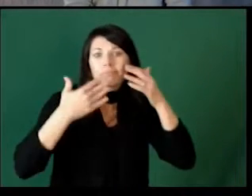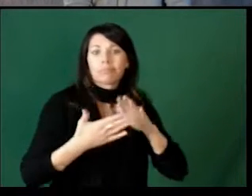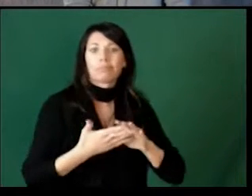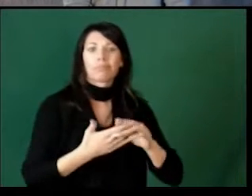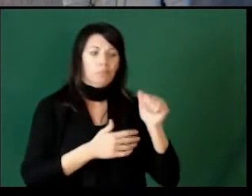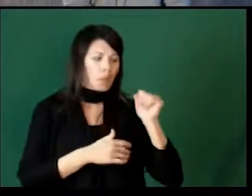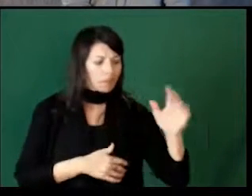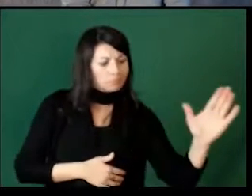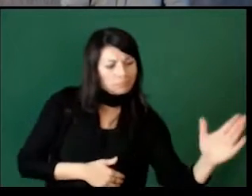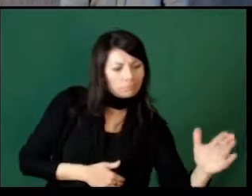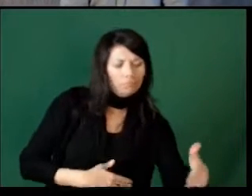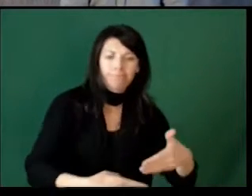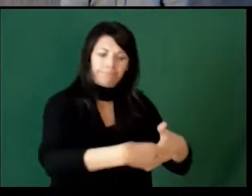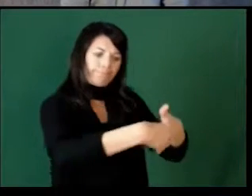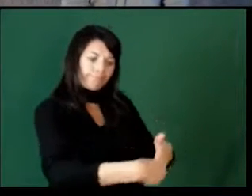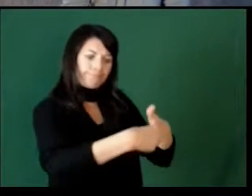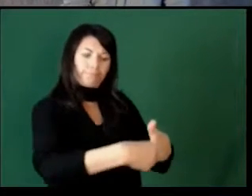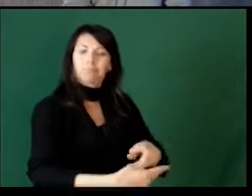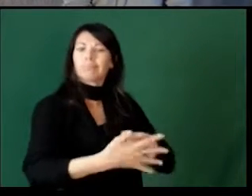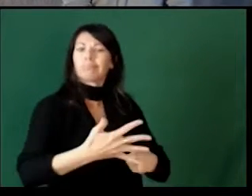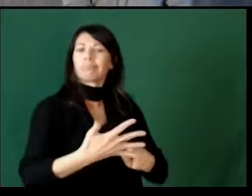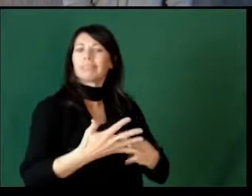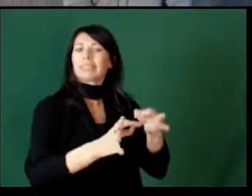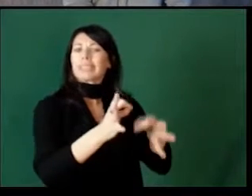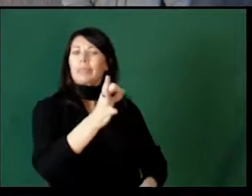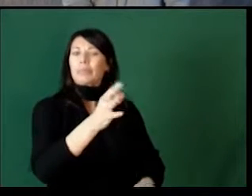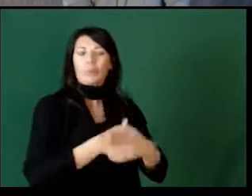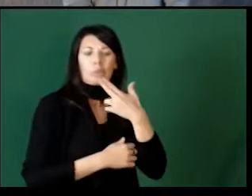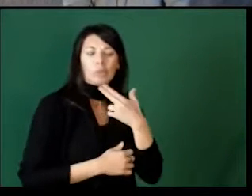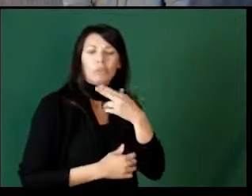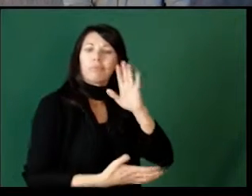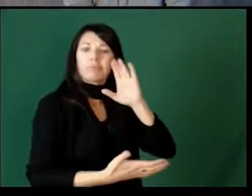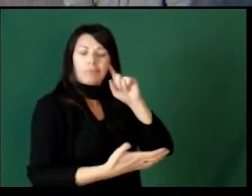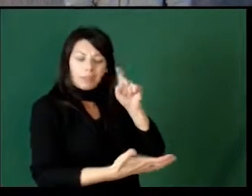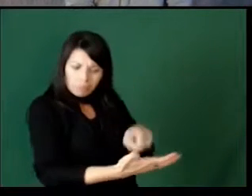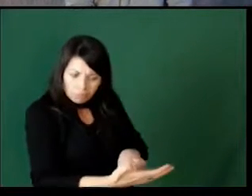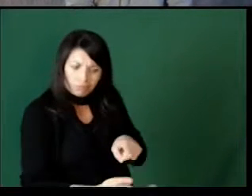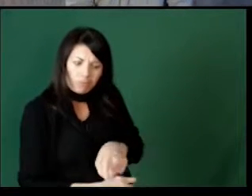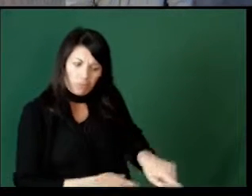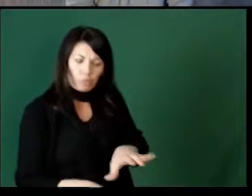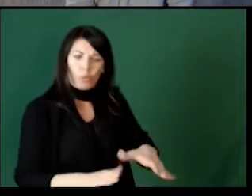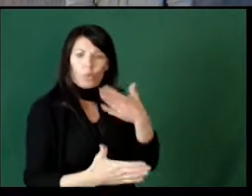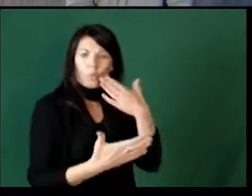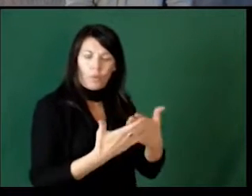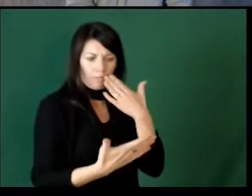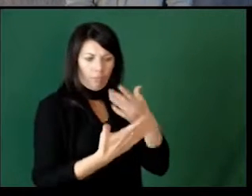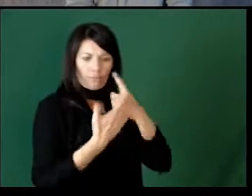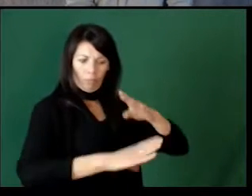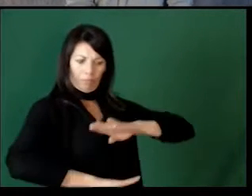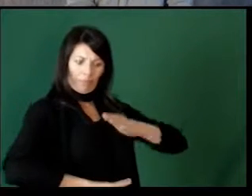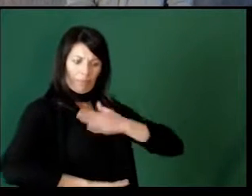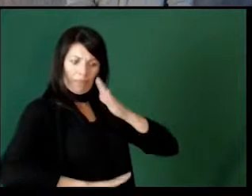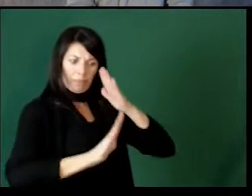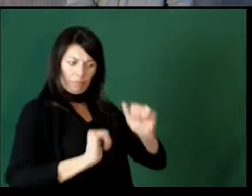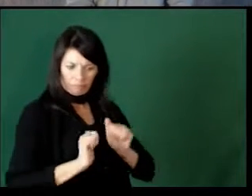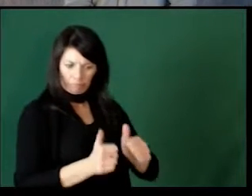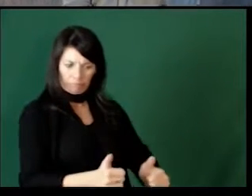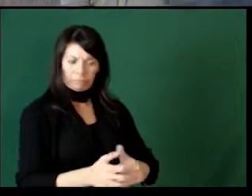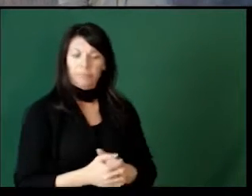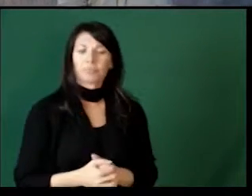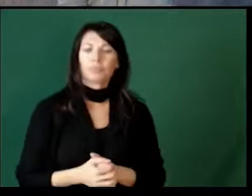just be a smile, a pat on the back, shaking their hand, acknowledging that they're doing well and they're doing what we asked of them.